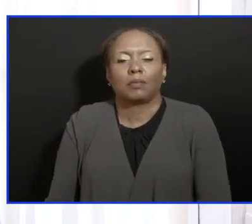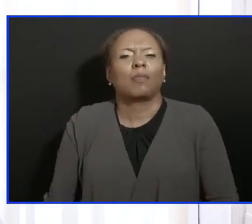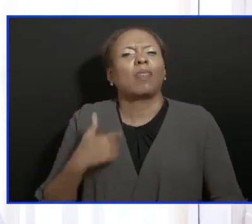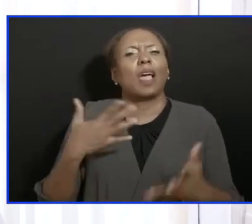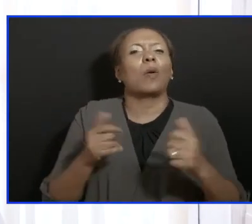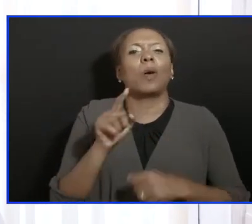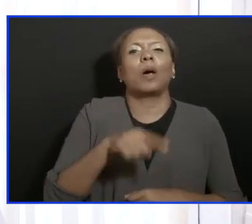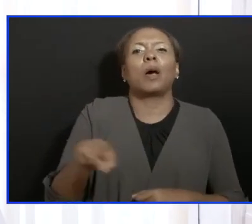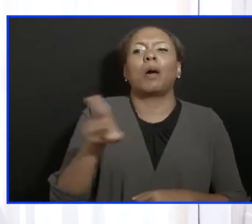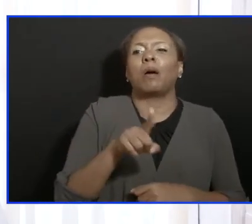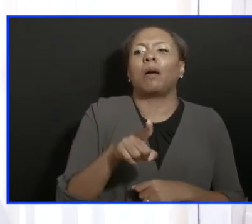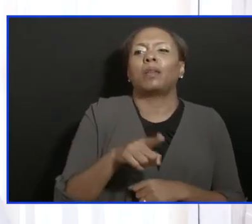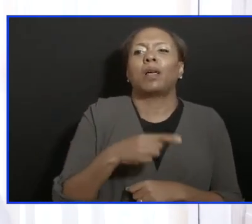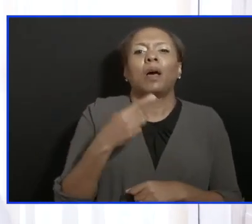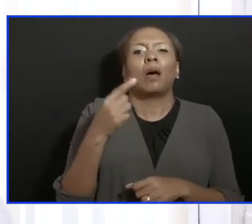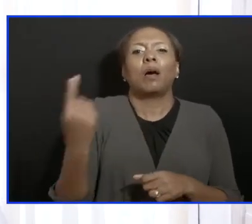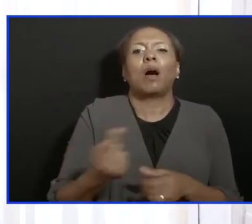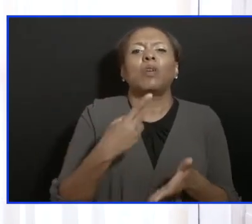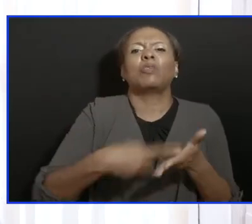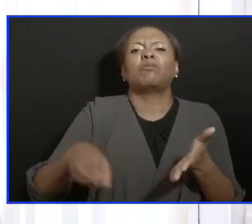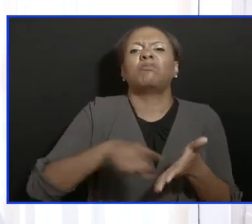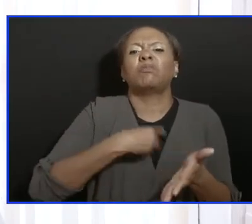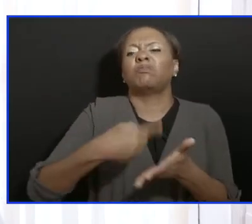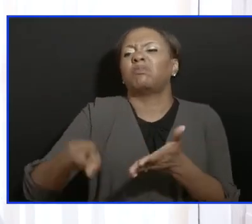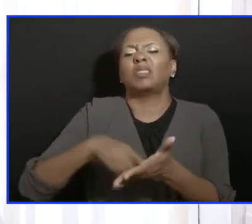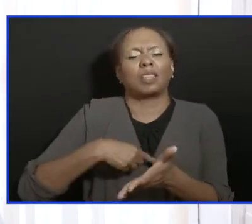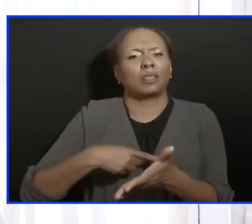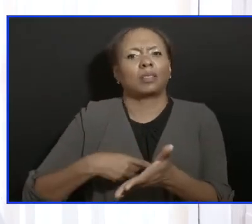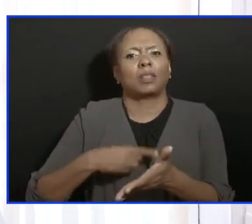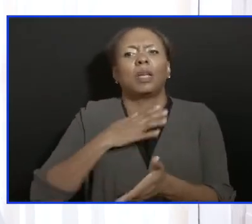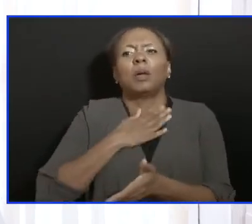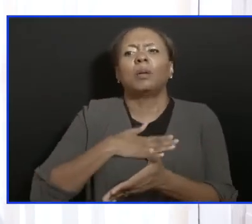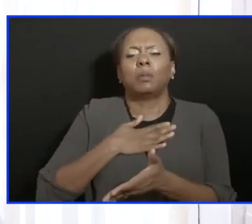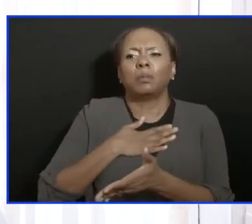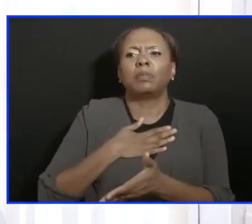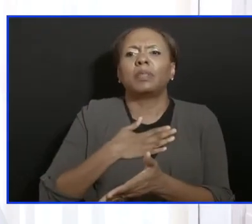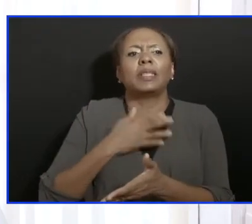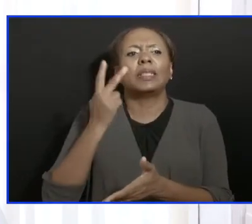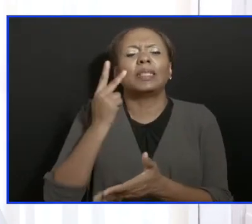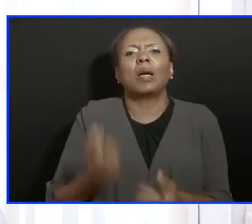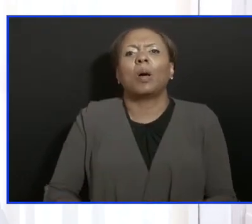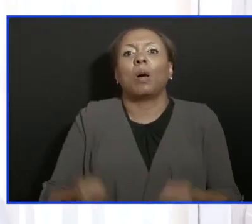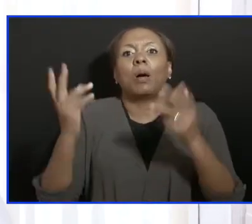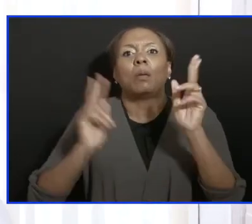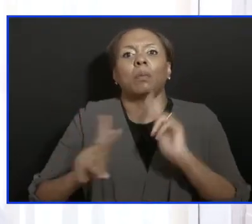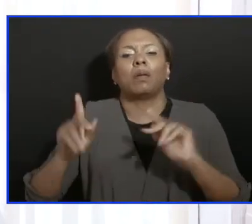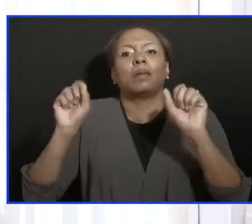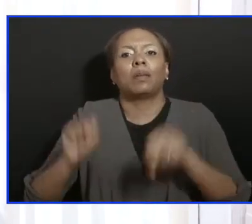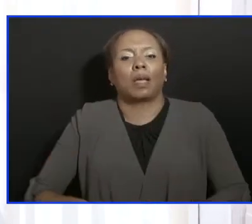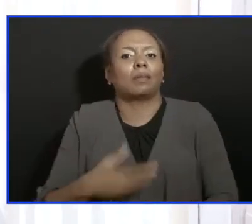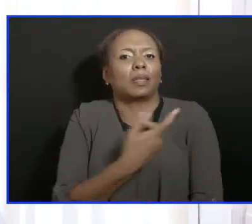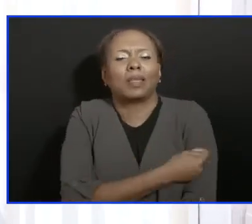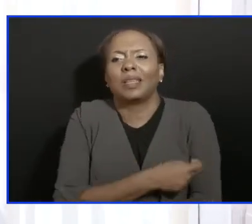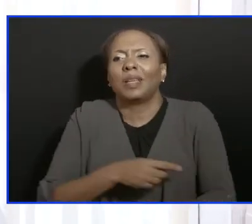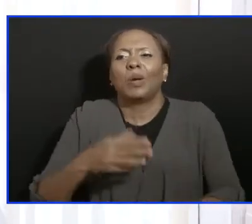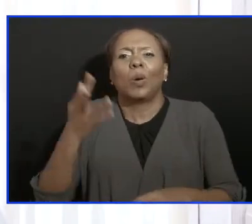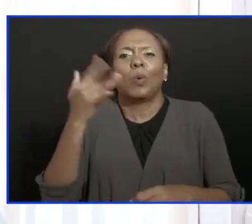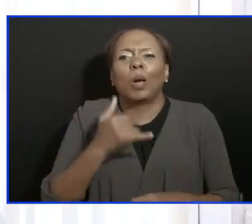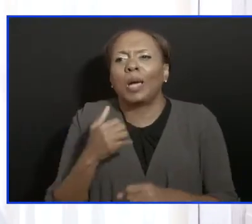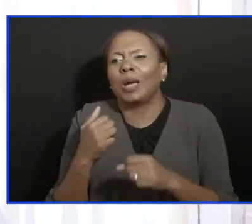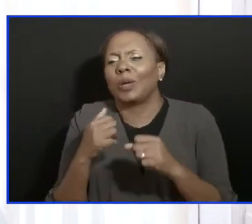15th. Join me and see how many people we can vaccinate every day. But if we fight these battles inside among ourselves,